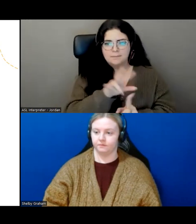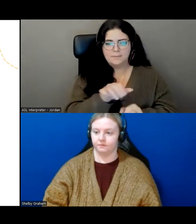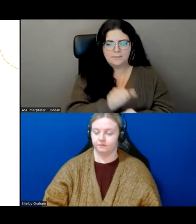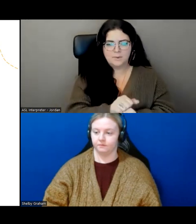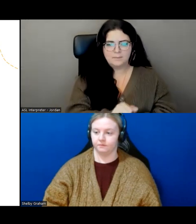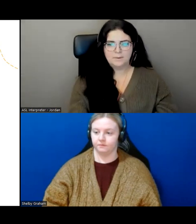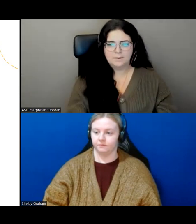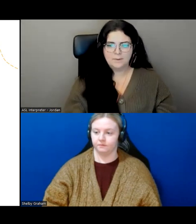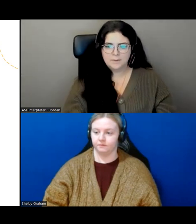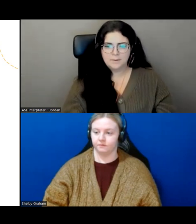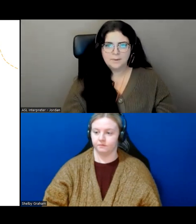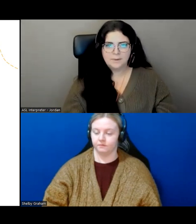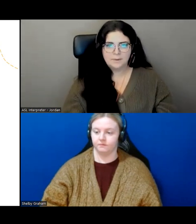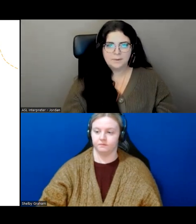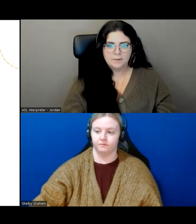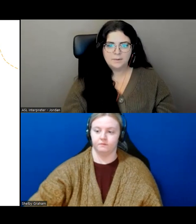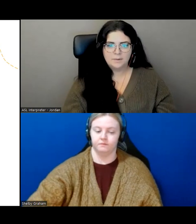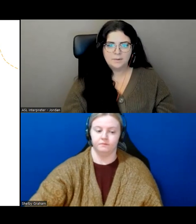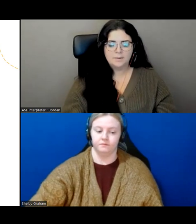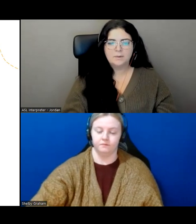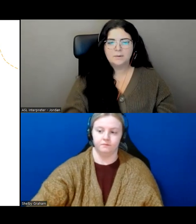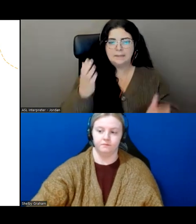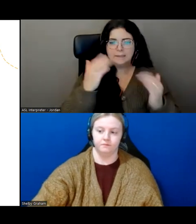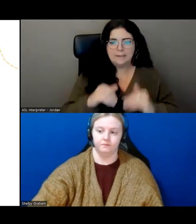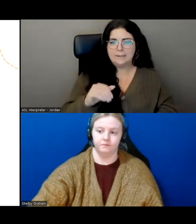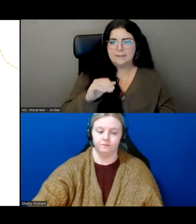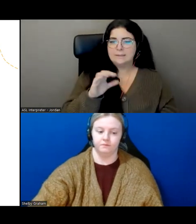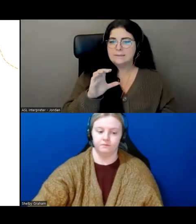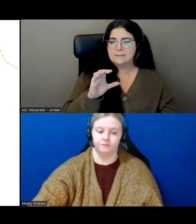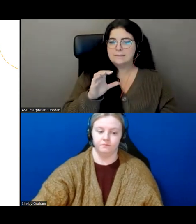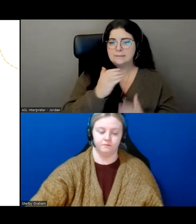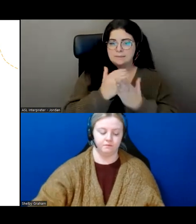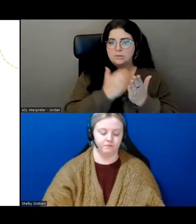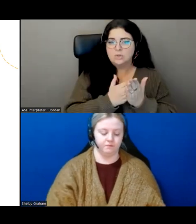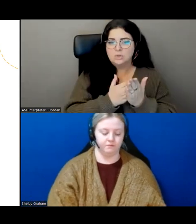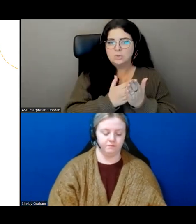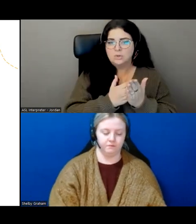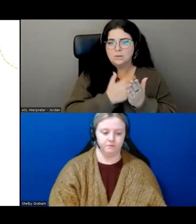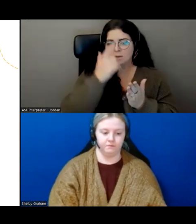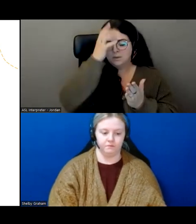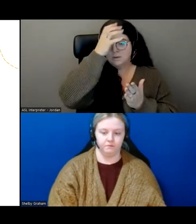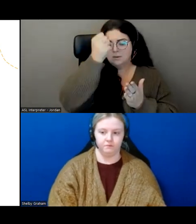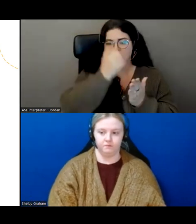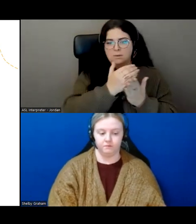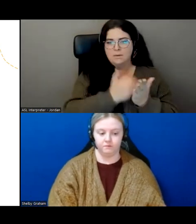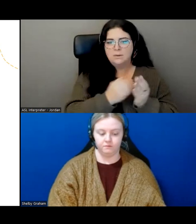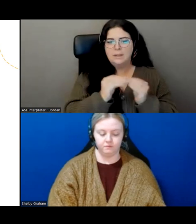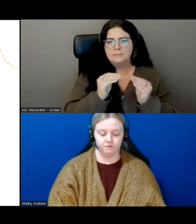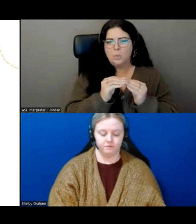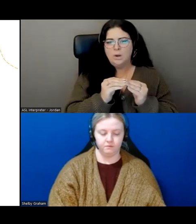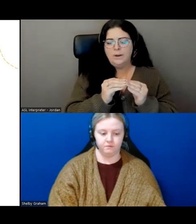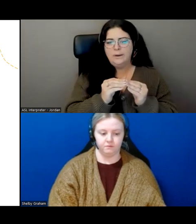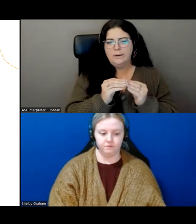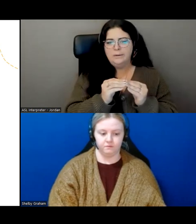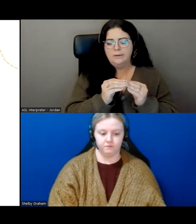The comprehensive curriculum is more of a series sort of thing that we're that